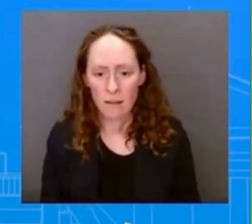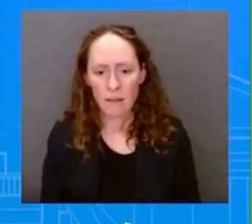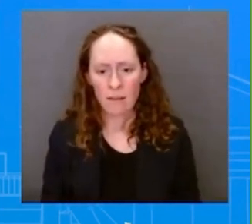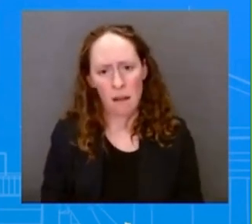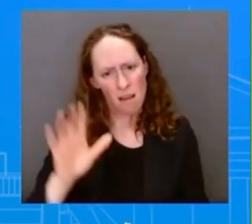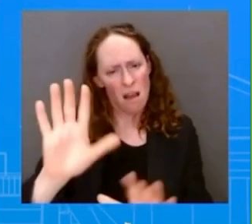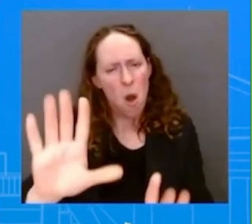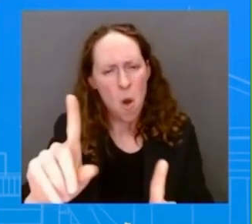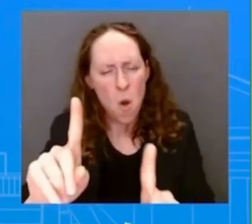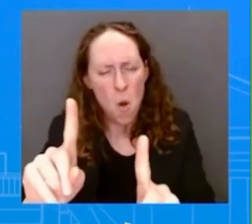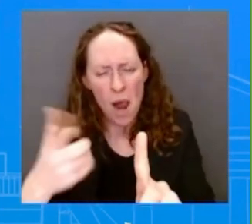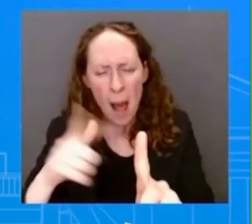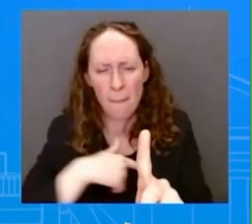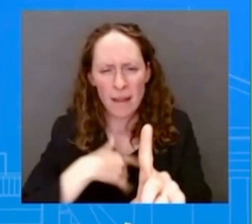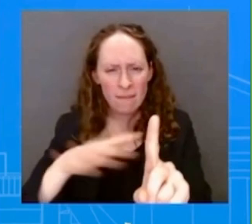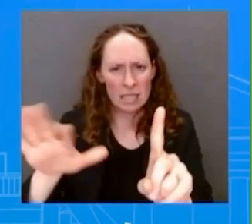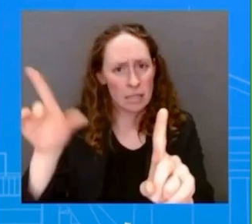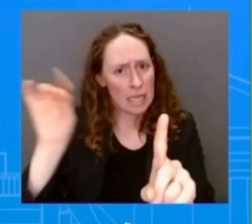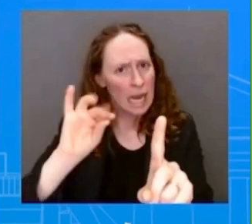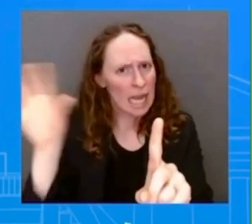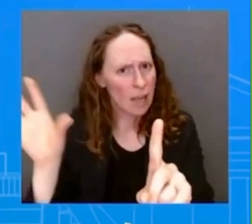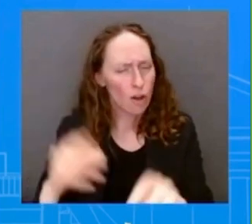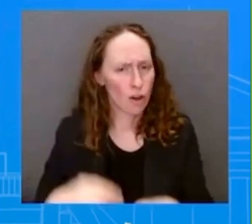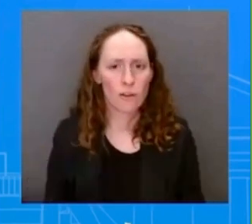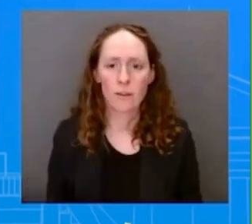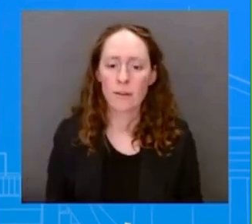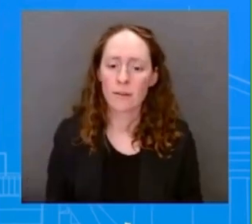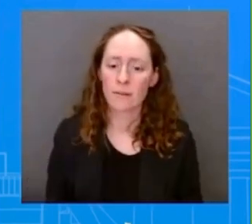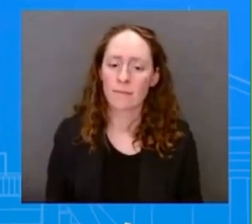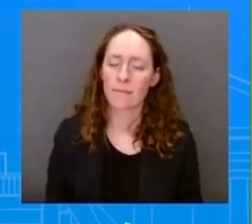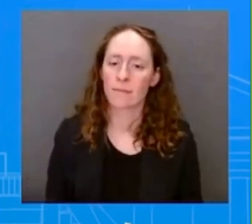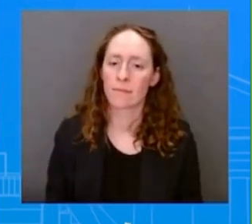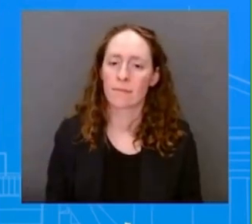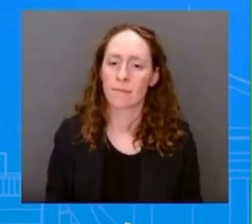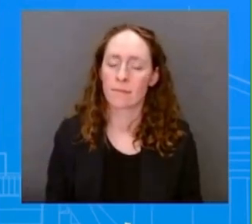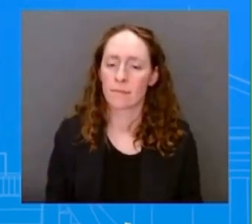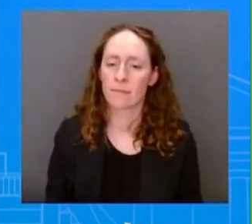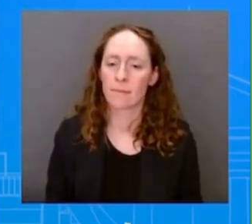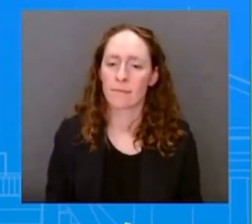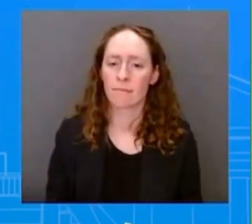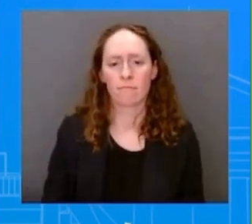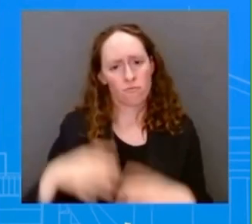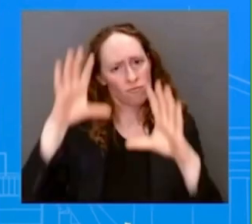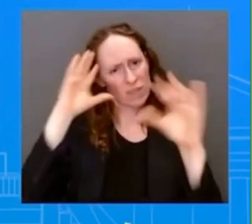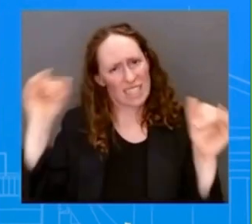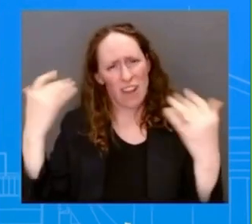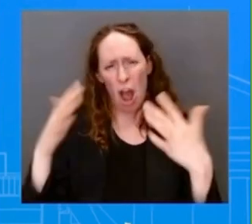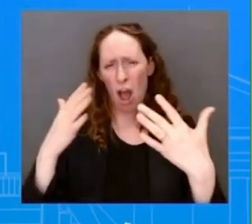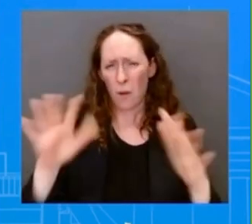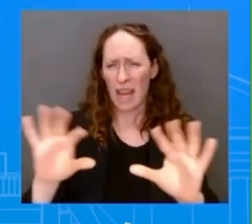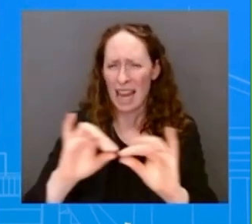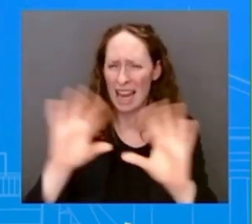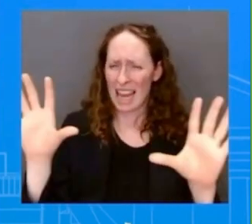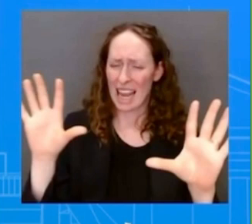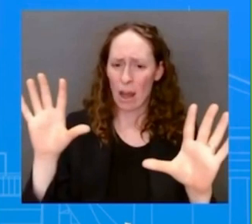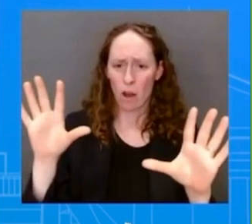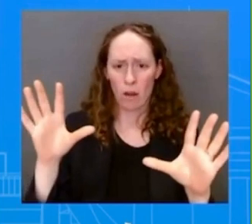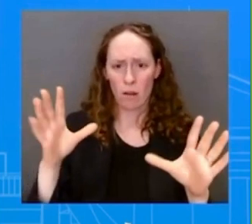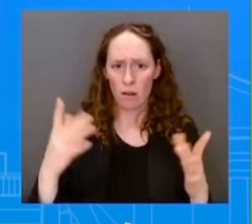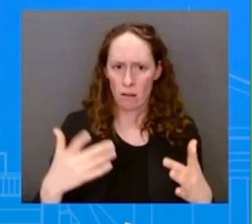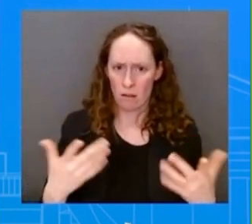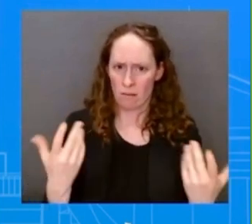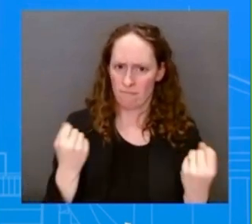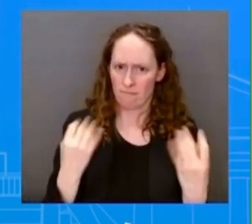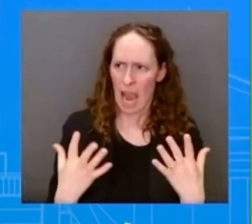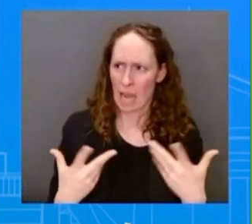uh, sorry, the, the challenges, the challenges of fentanyl and opioid, opioid use here. Um, and he's never backed away, uh,